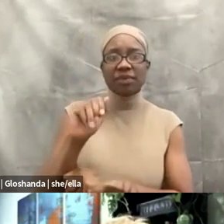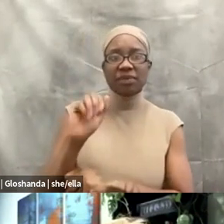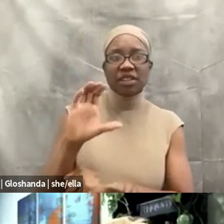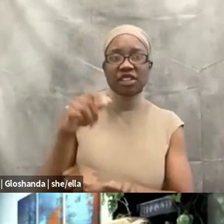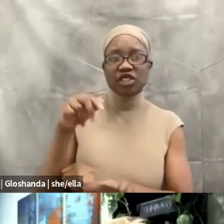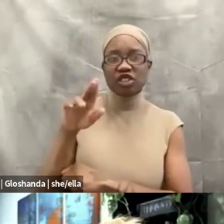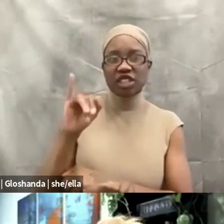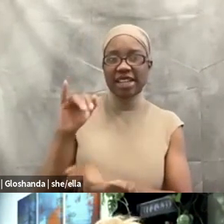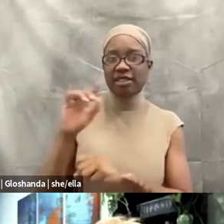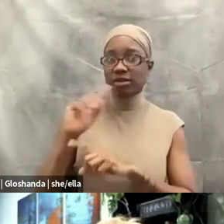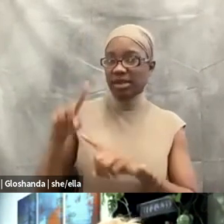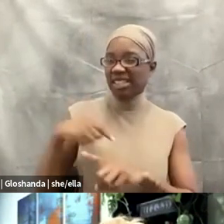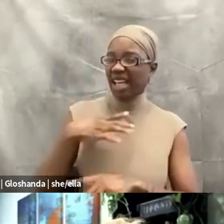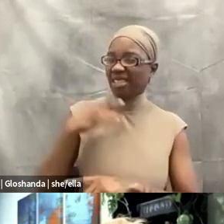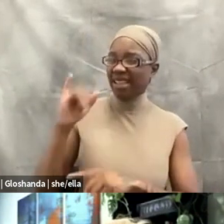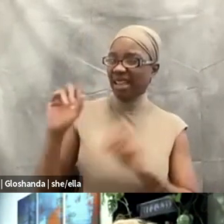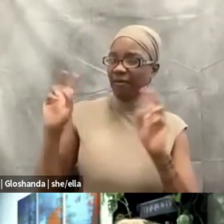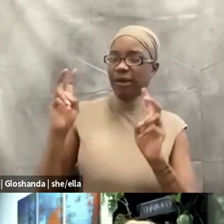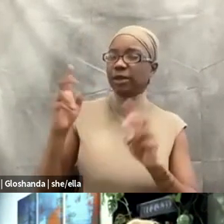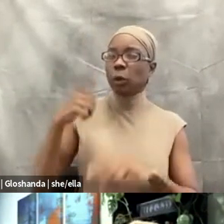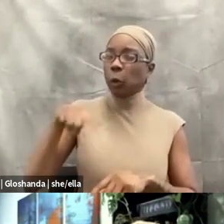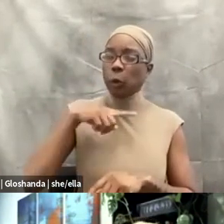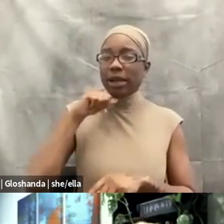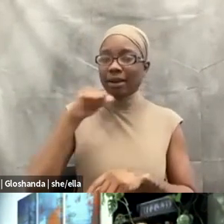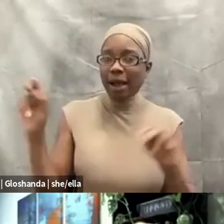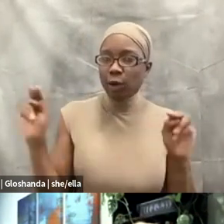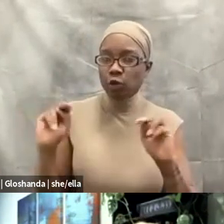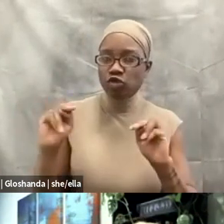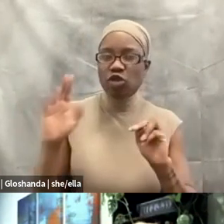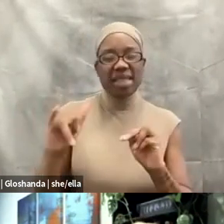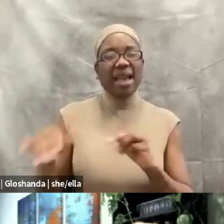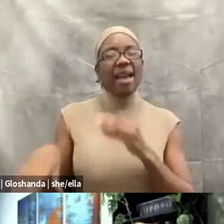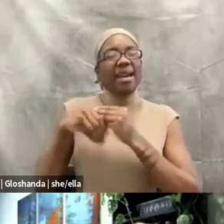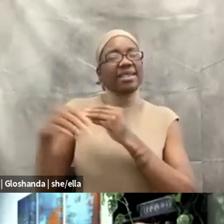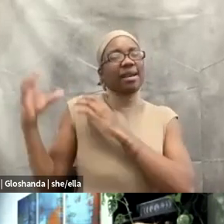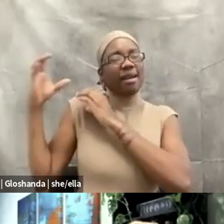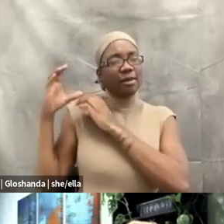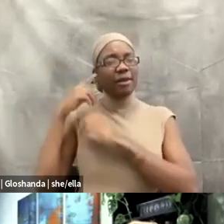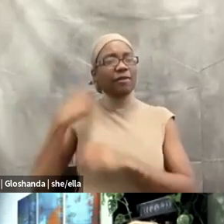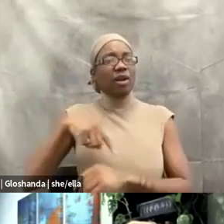right? There's this accountability that's there. I love that. What are some other thoughts?